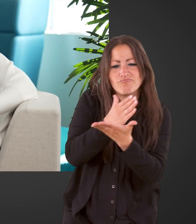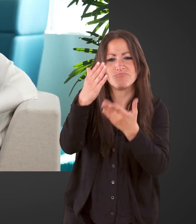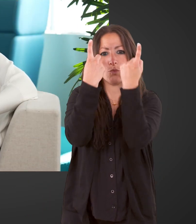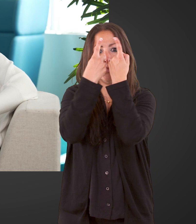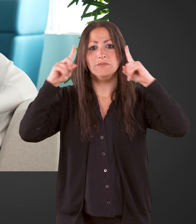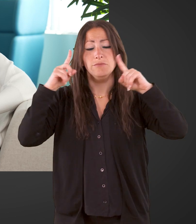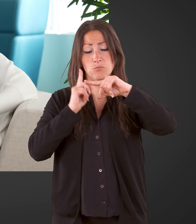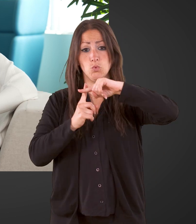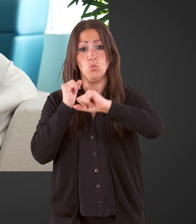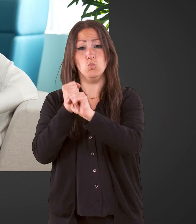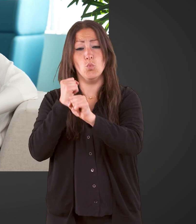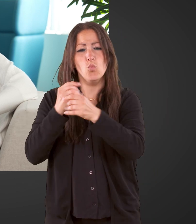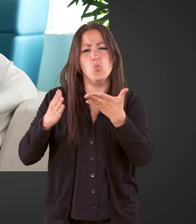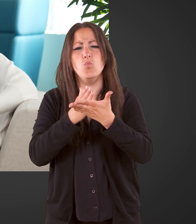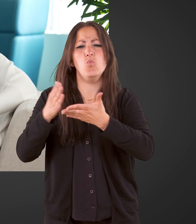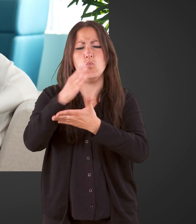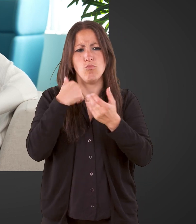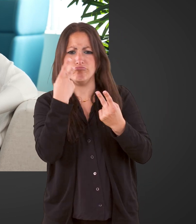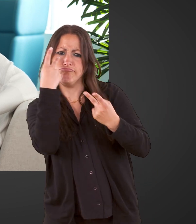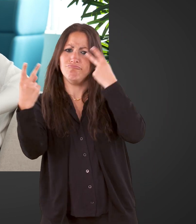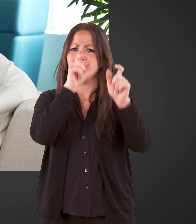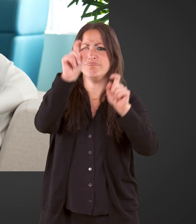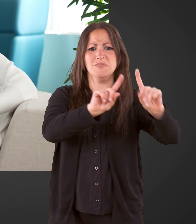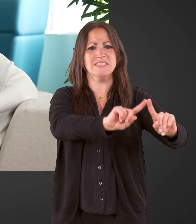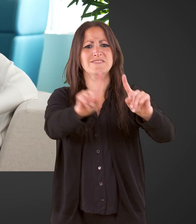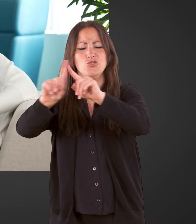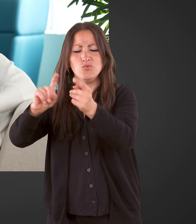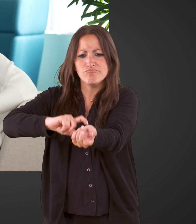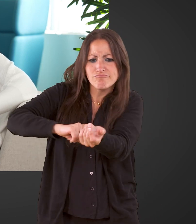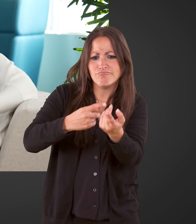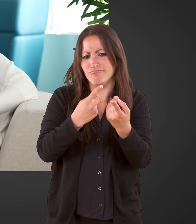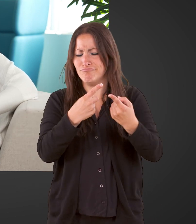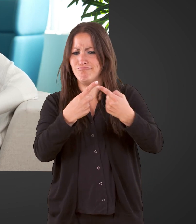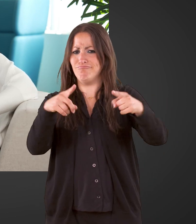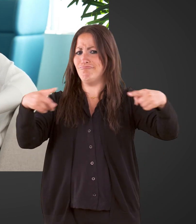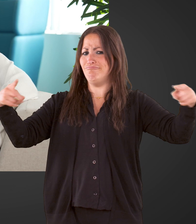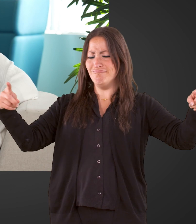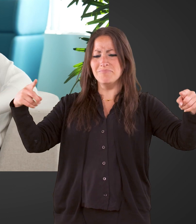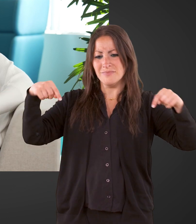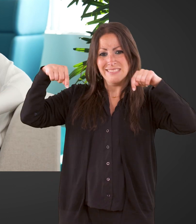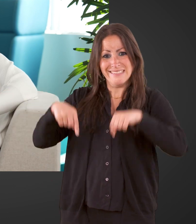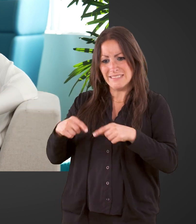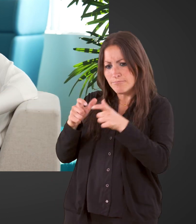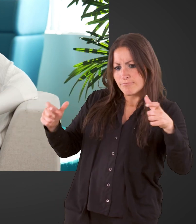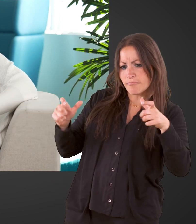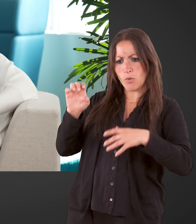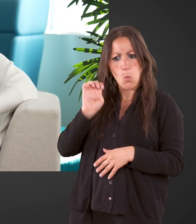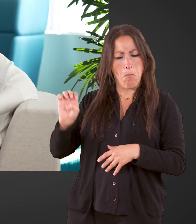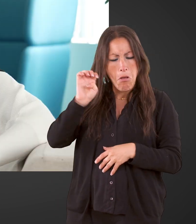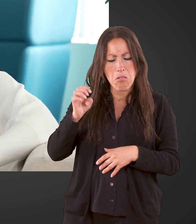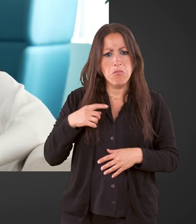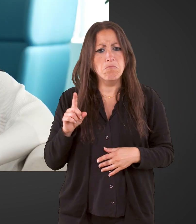and during my previous work experience was actually not reflected in my current work experience in the European institutions.